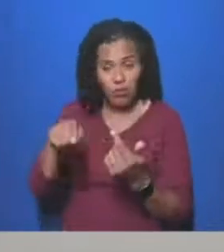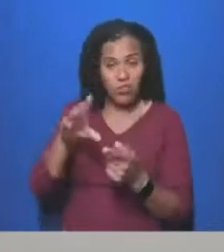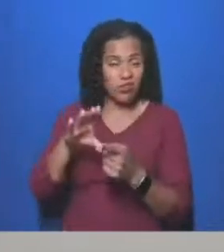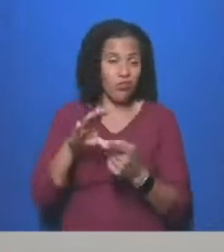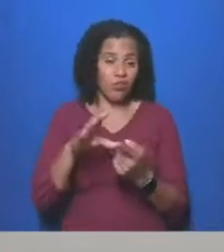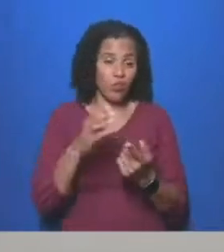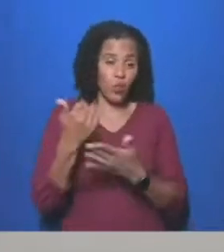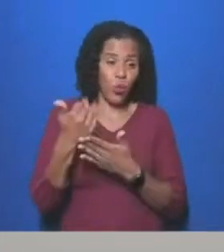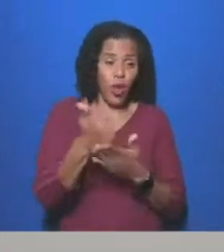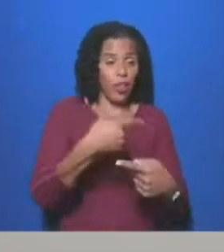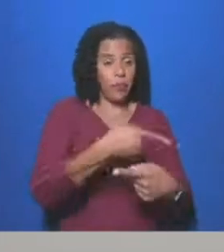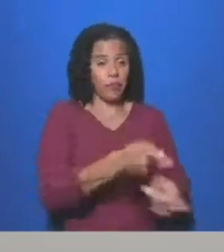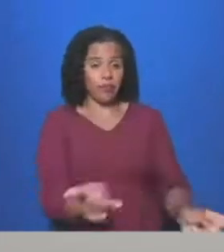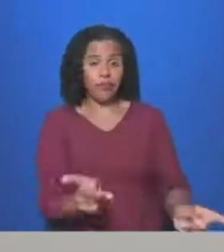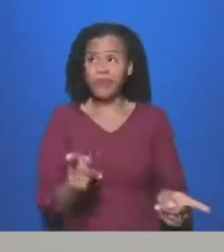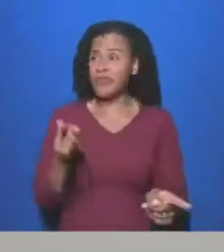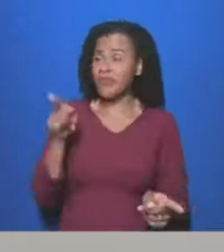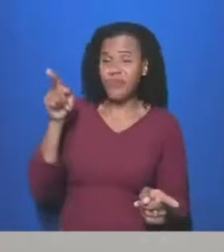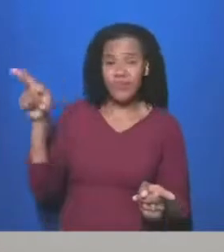and care level.